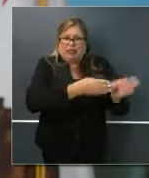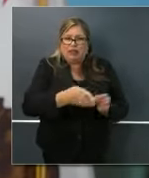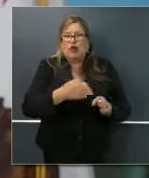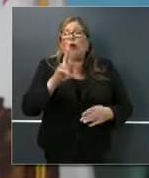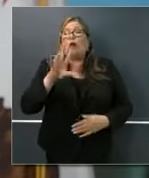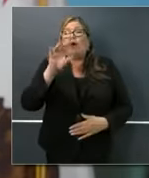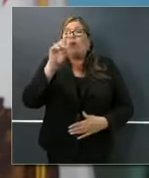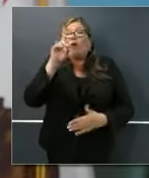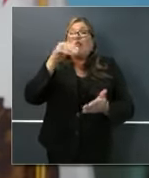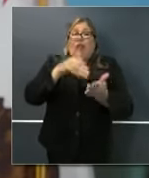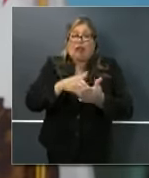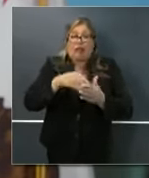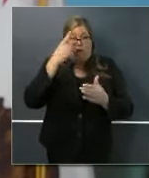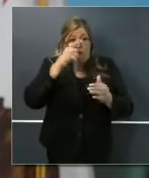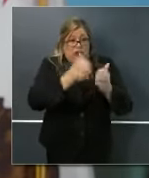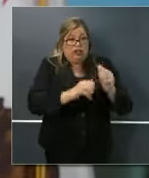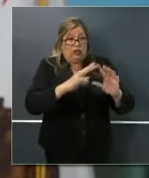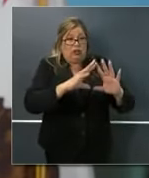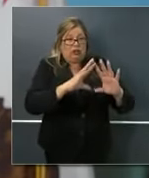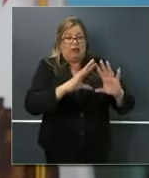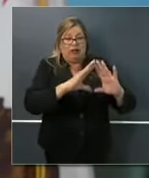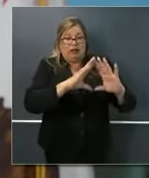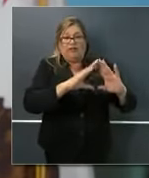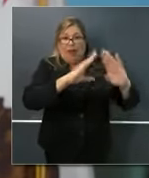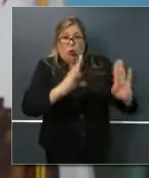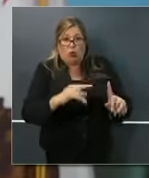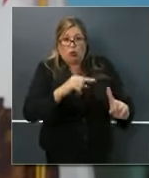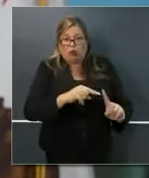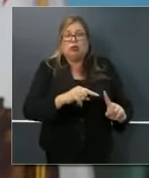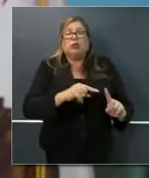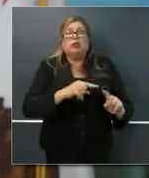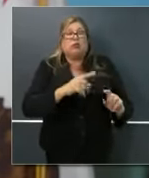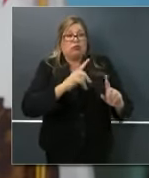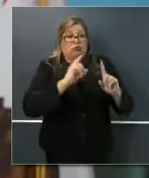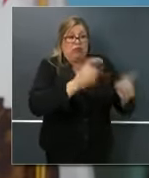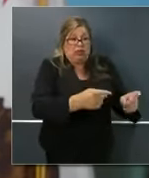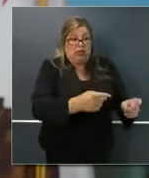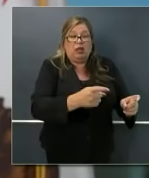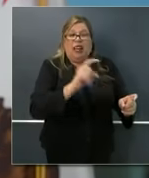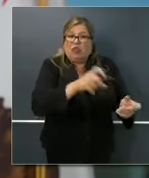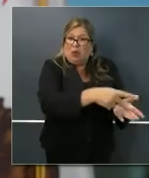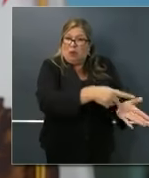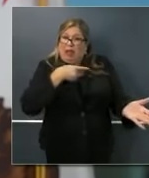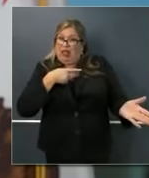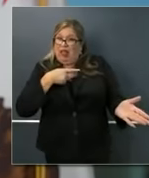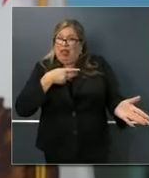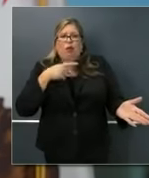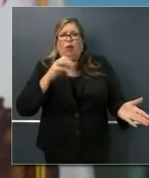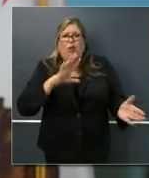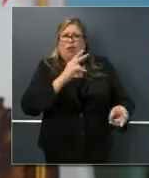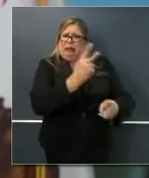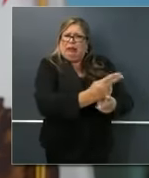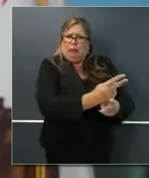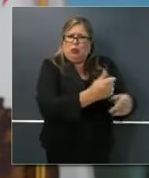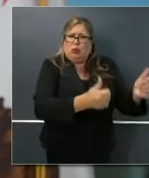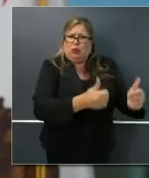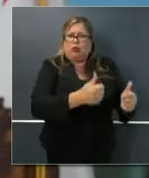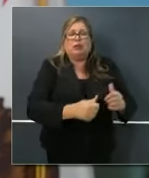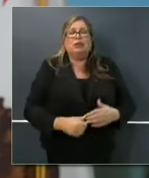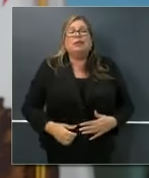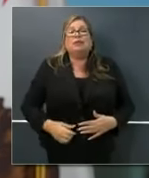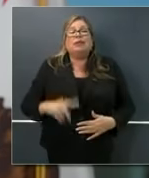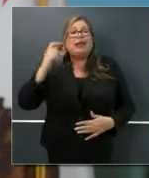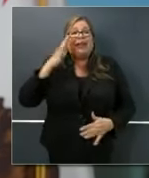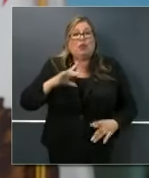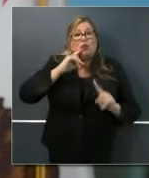not have to pay it back. No, it is direct disaster relief, direct disaster assistance will not